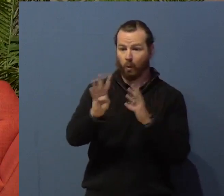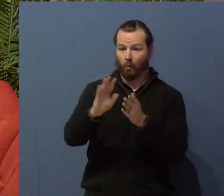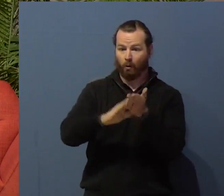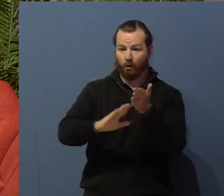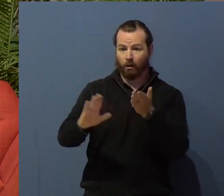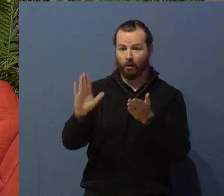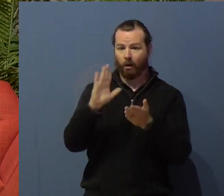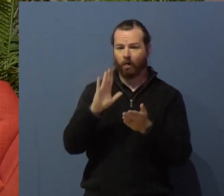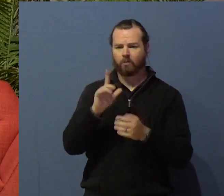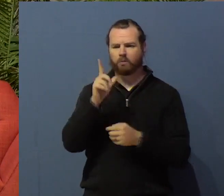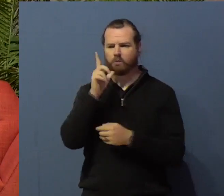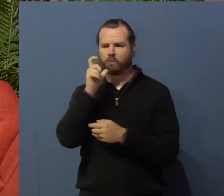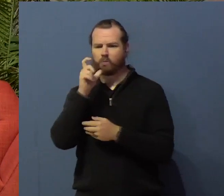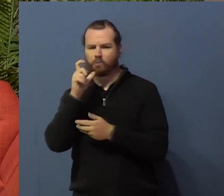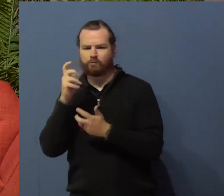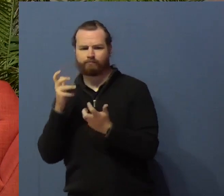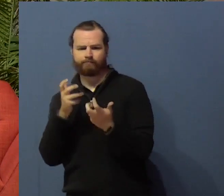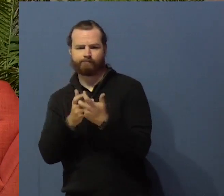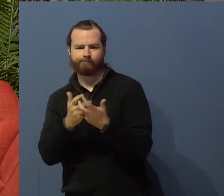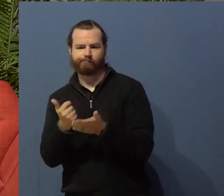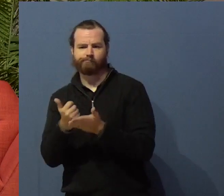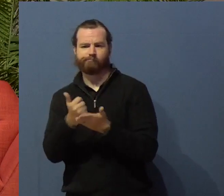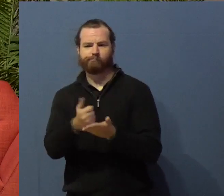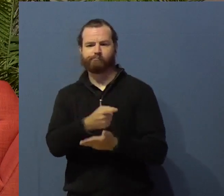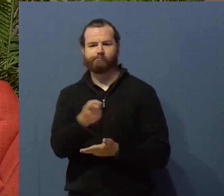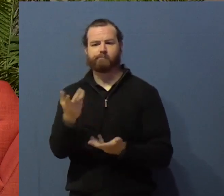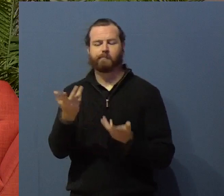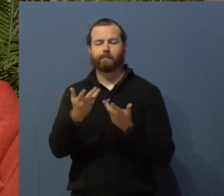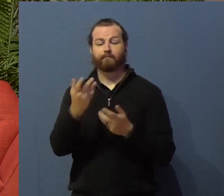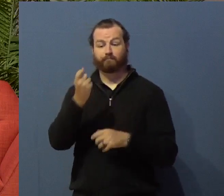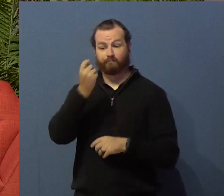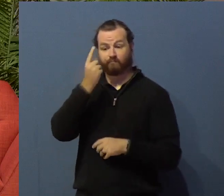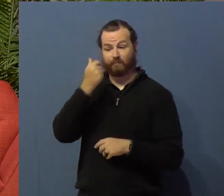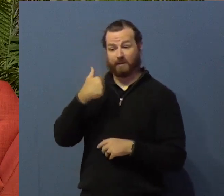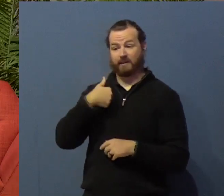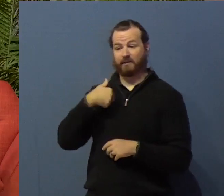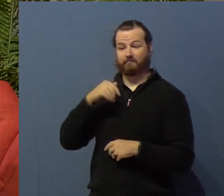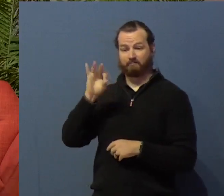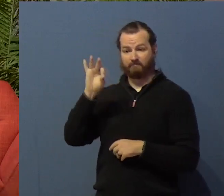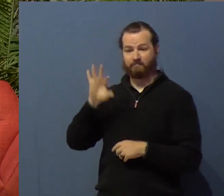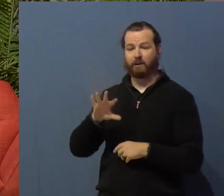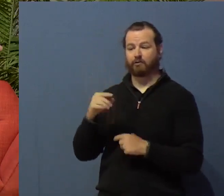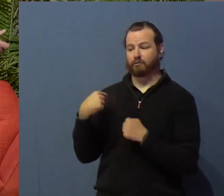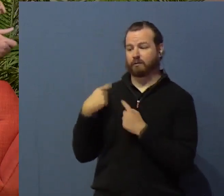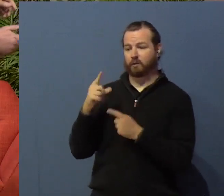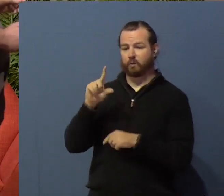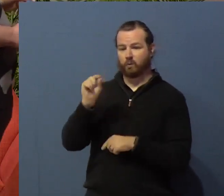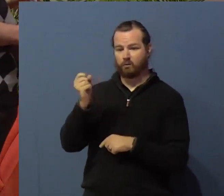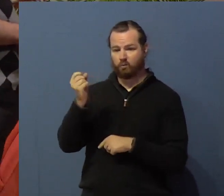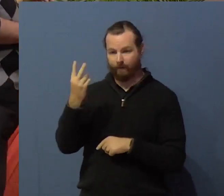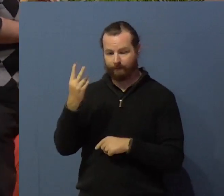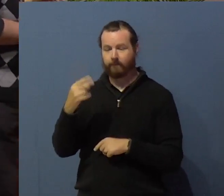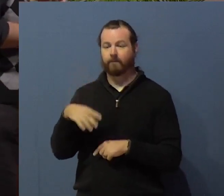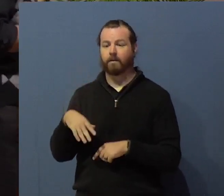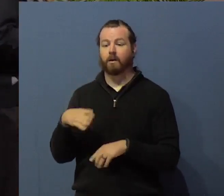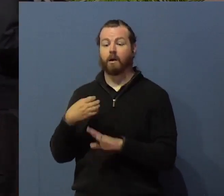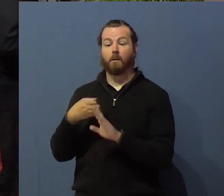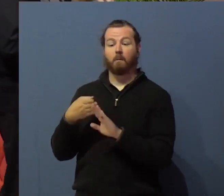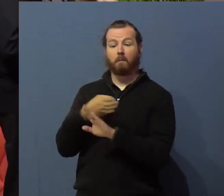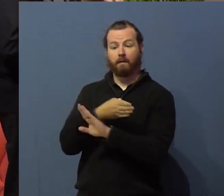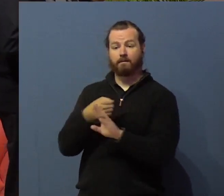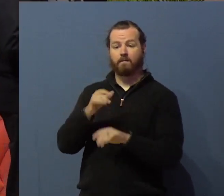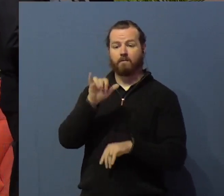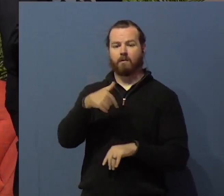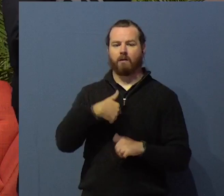I've been a campus pastor since 2012. I worked in group homes for 20 years before that. And I